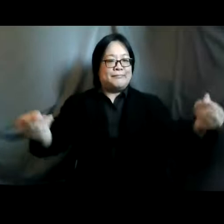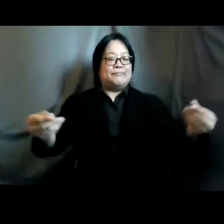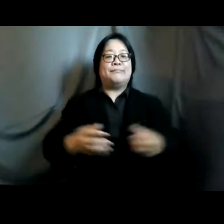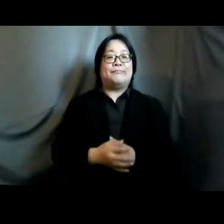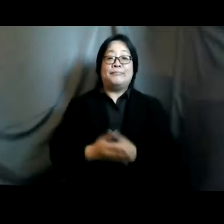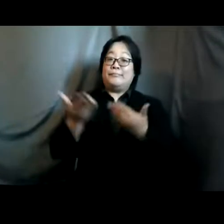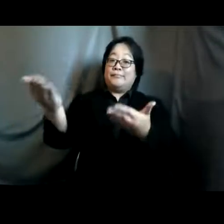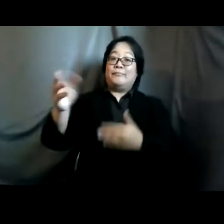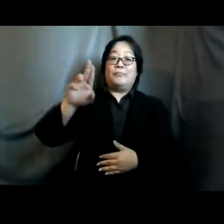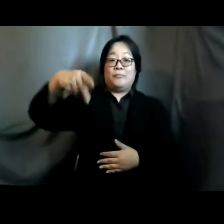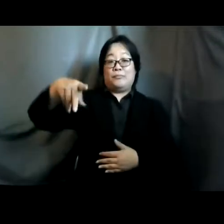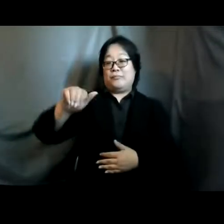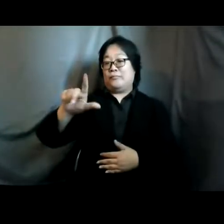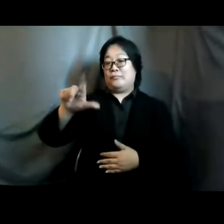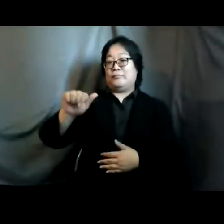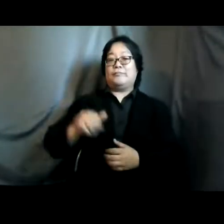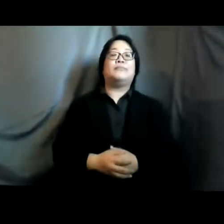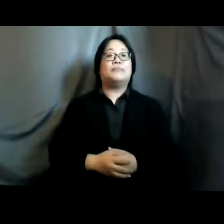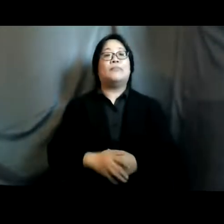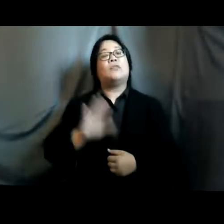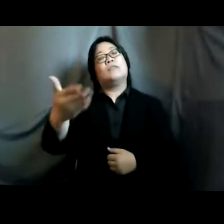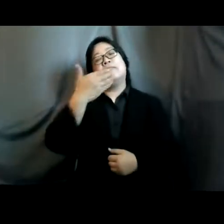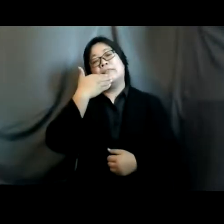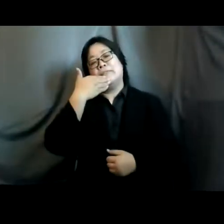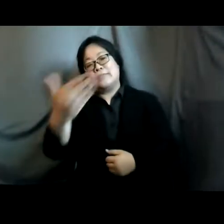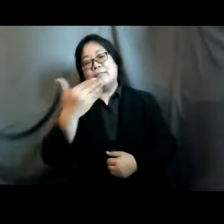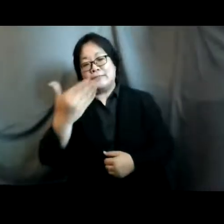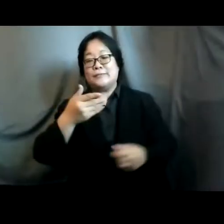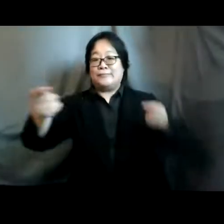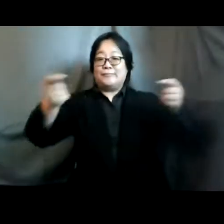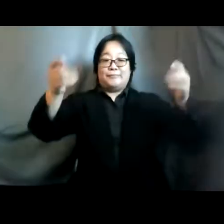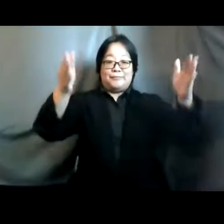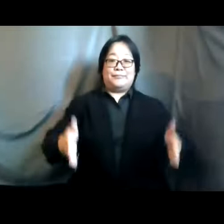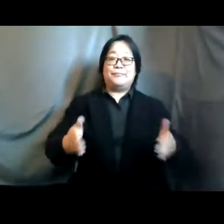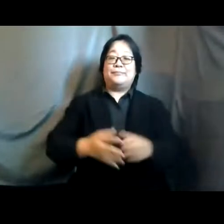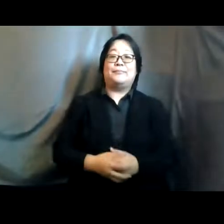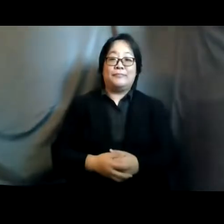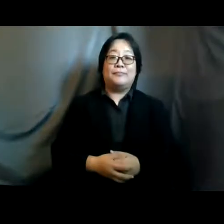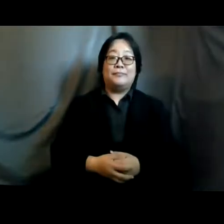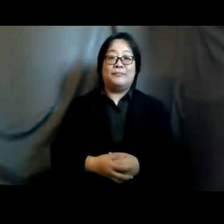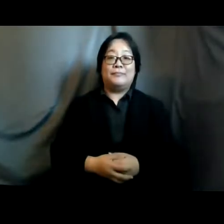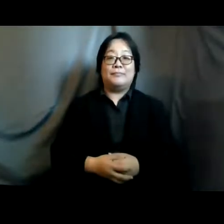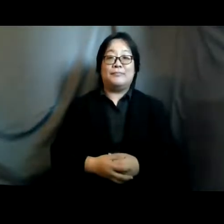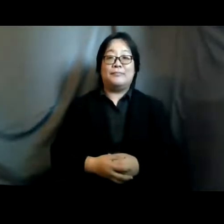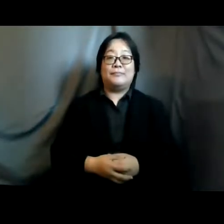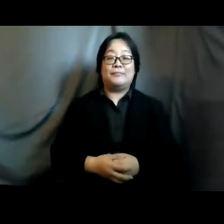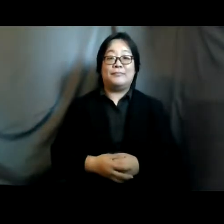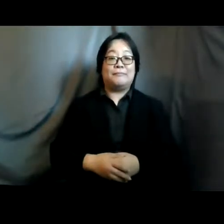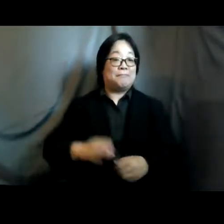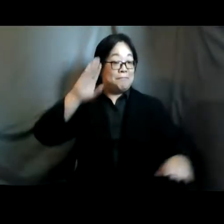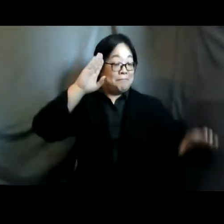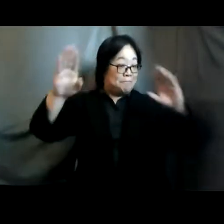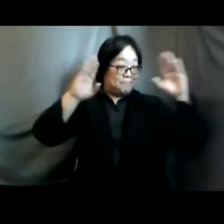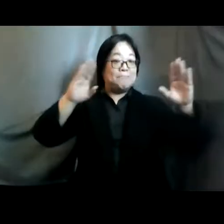floor is all yours thank you thank you so much madam moderator and uh honorable your excellence honorable